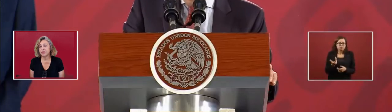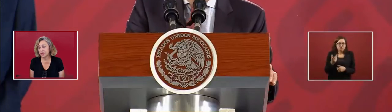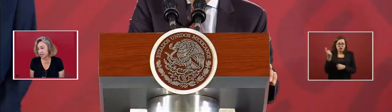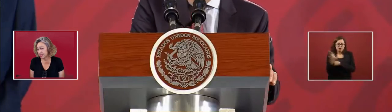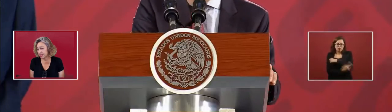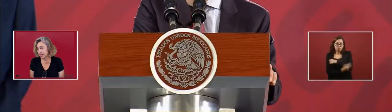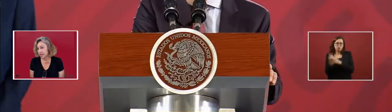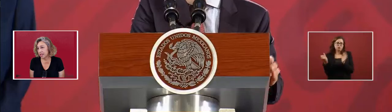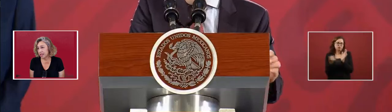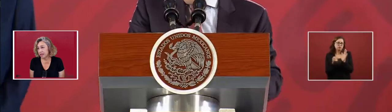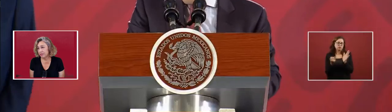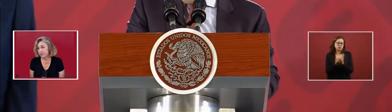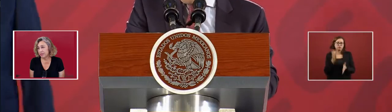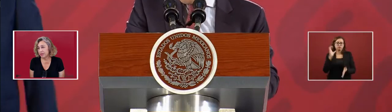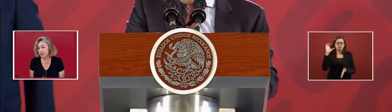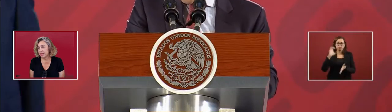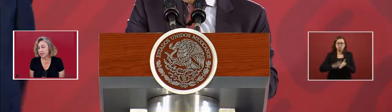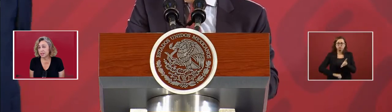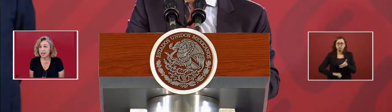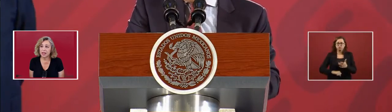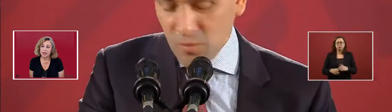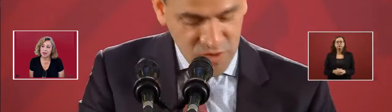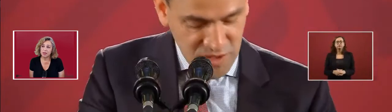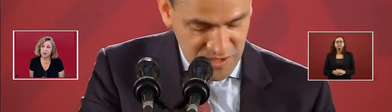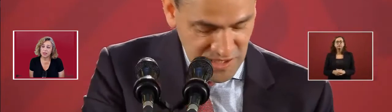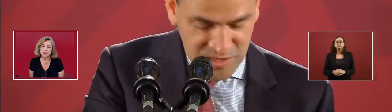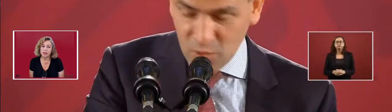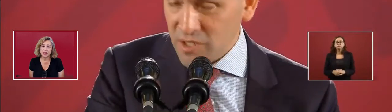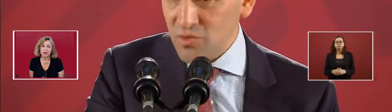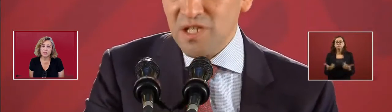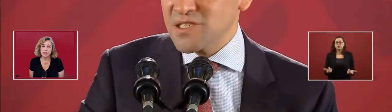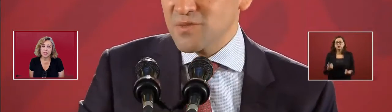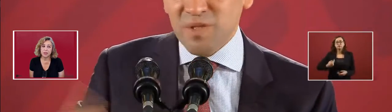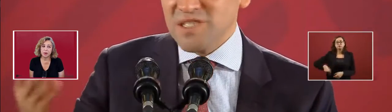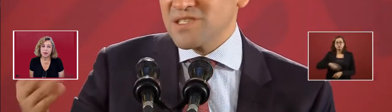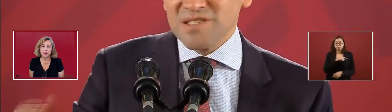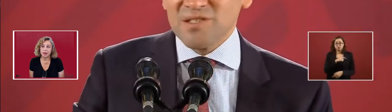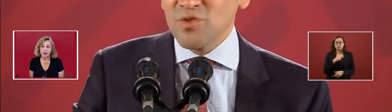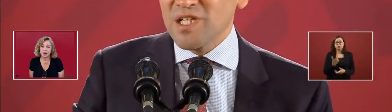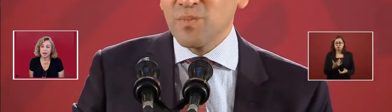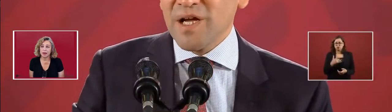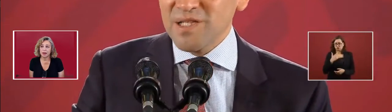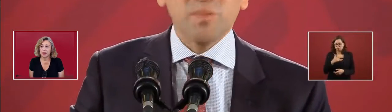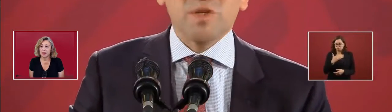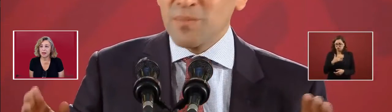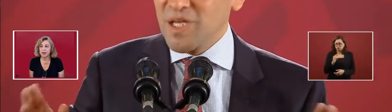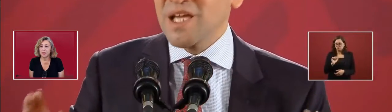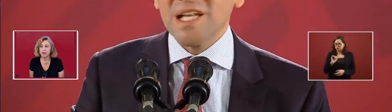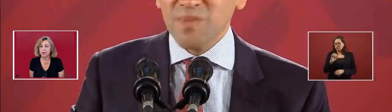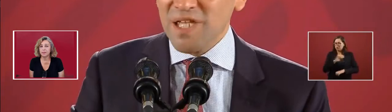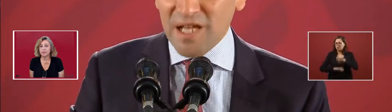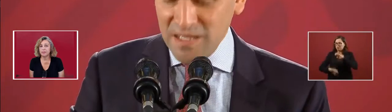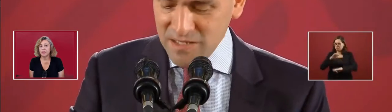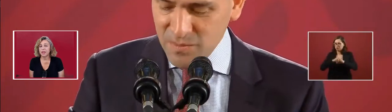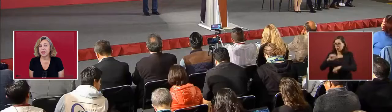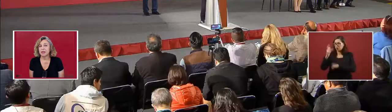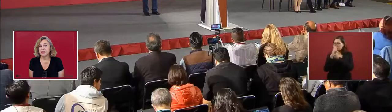do it like in other parts of the, major part of the economy.